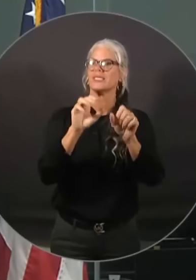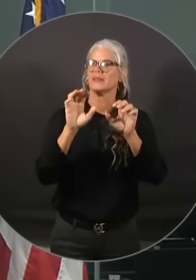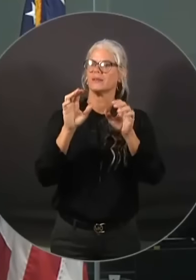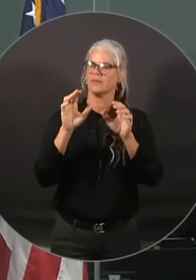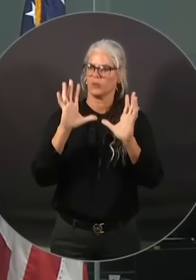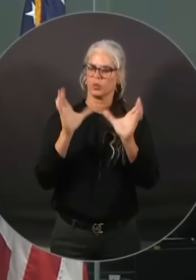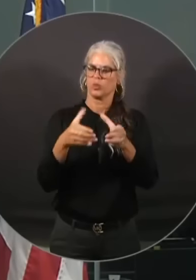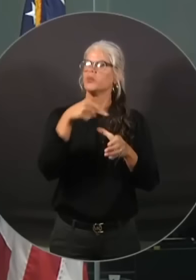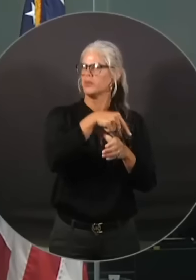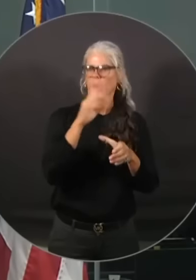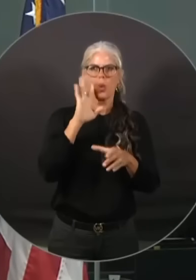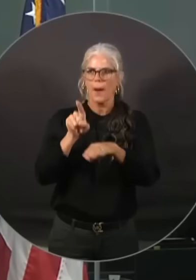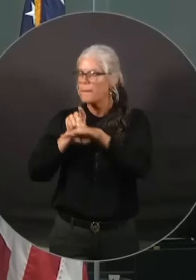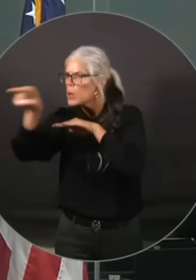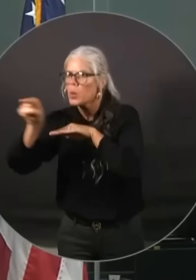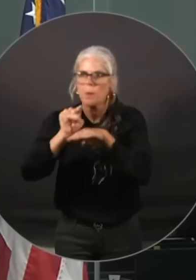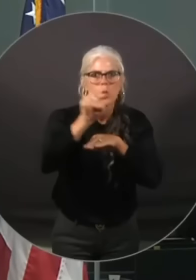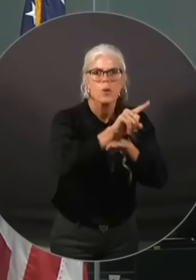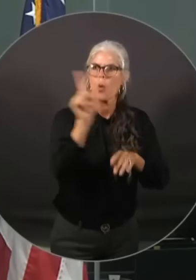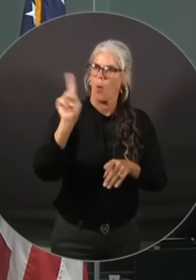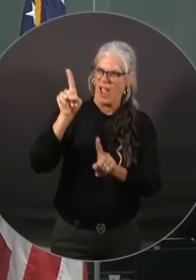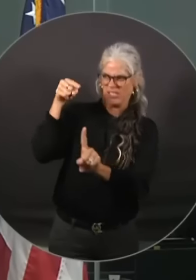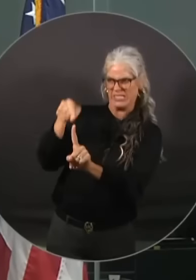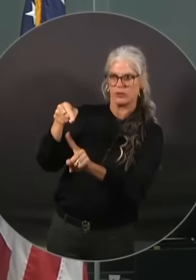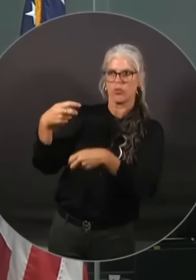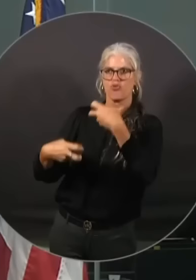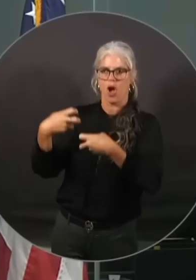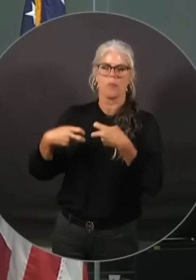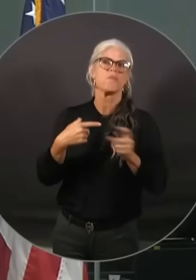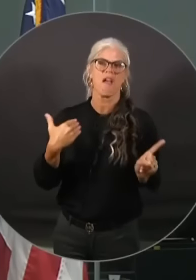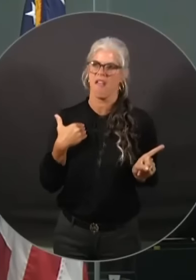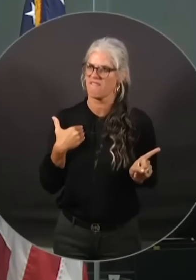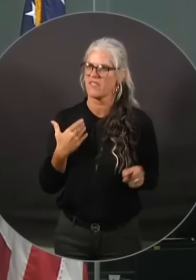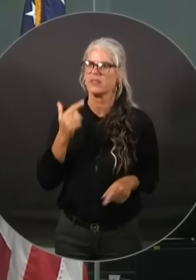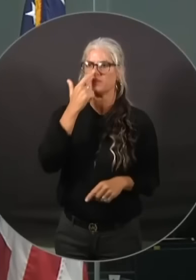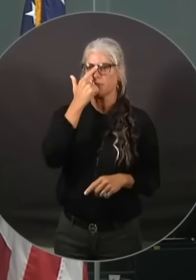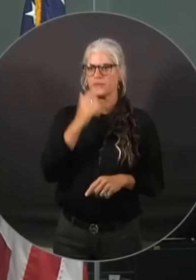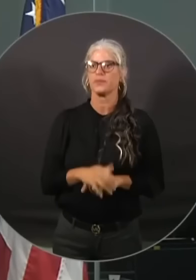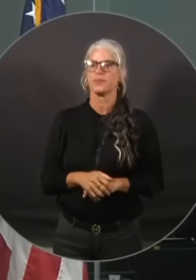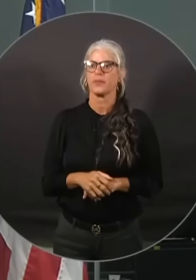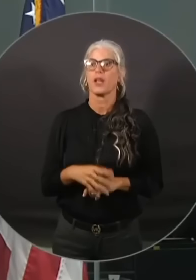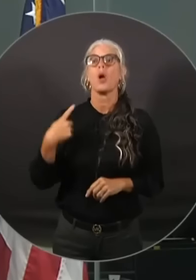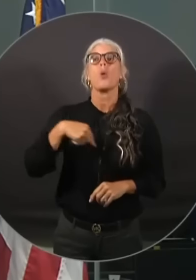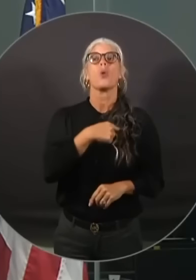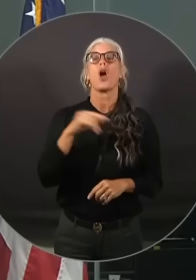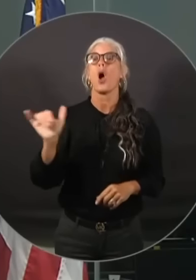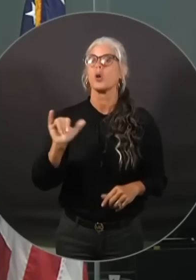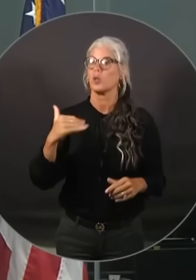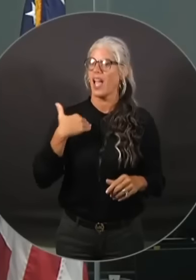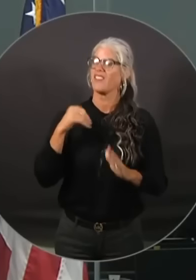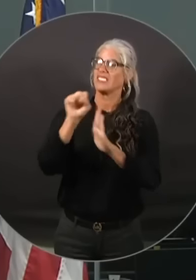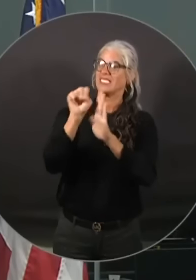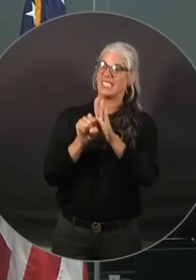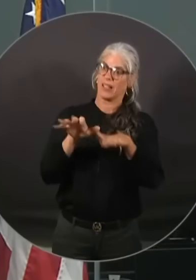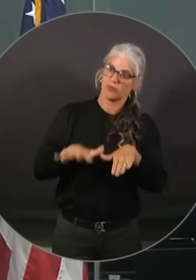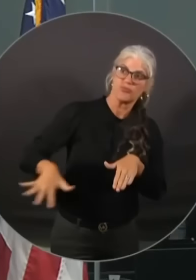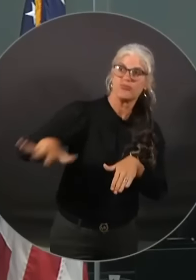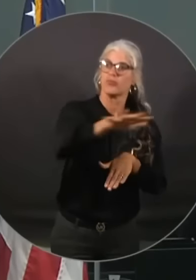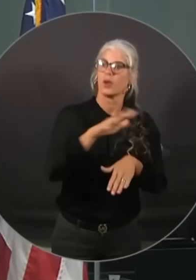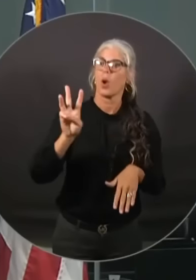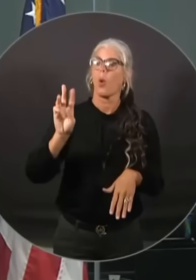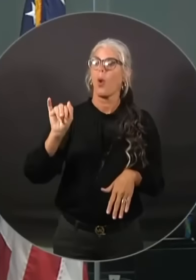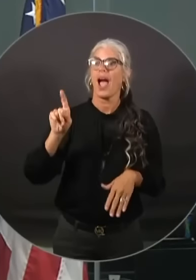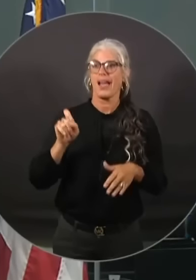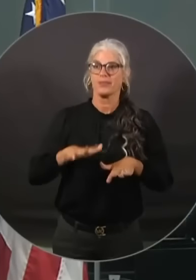the problems are. We've also have on hand for this storm statewide, 11 million bottles of water,